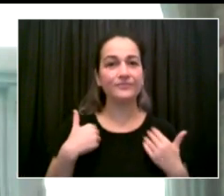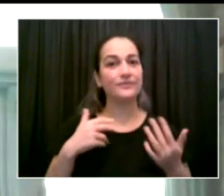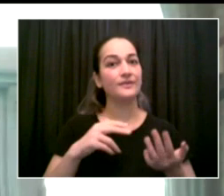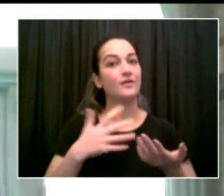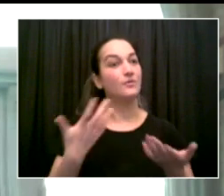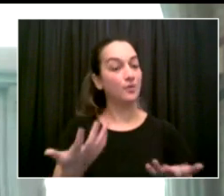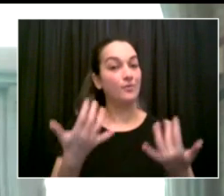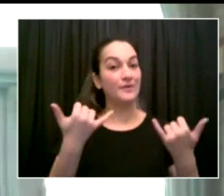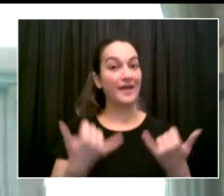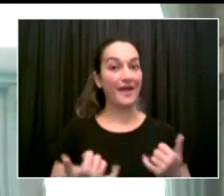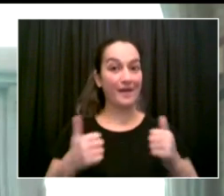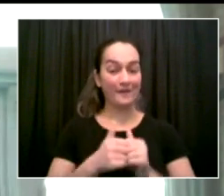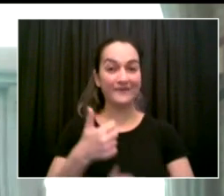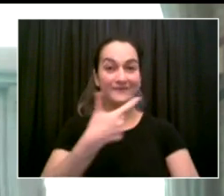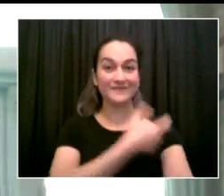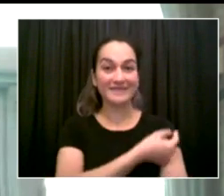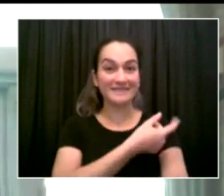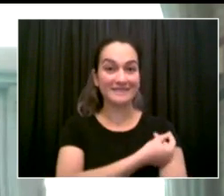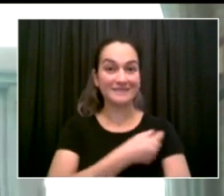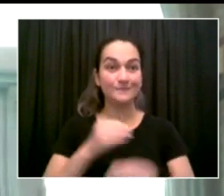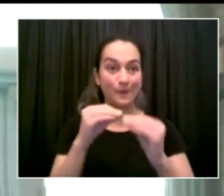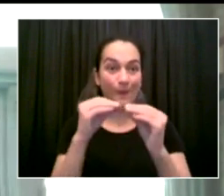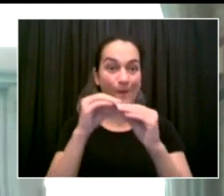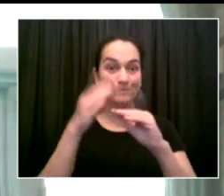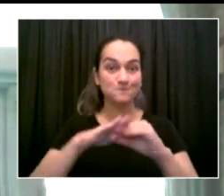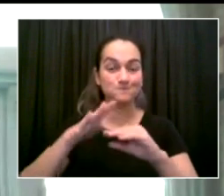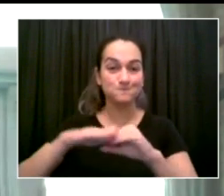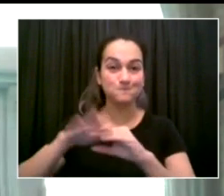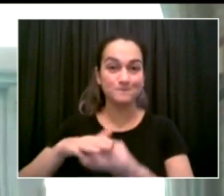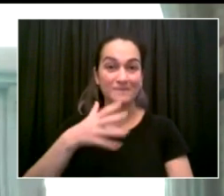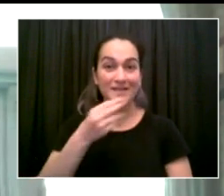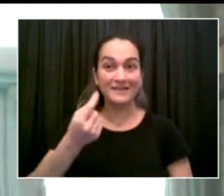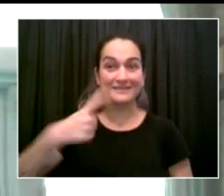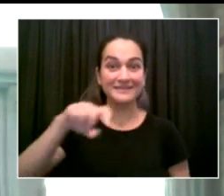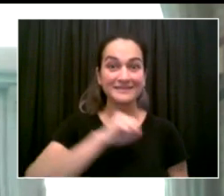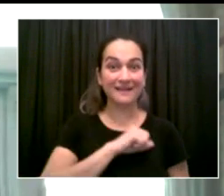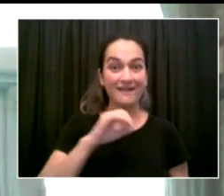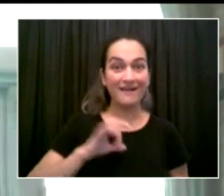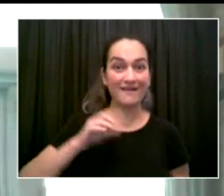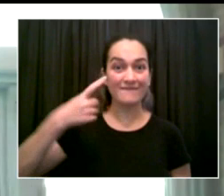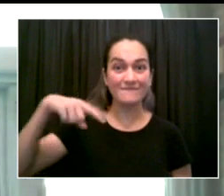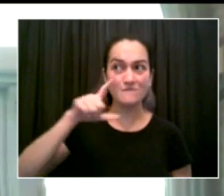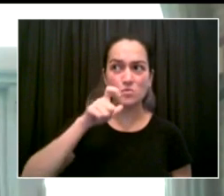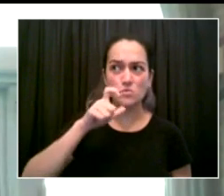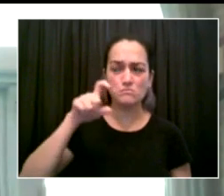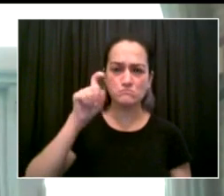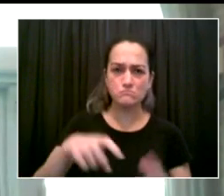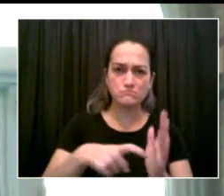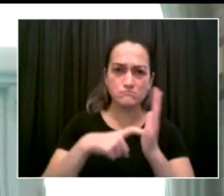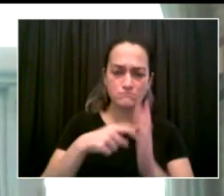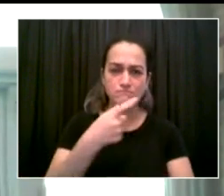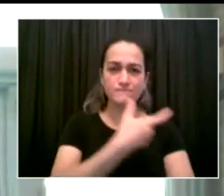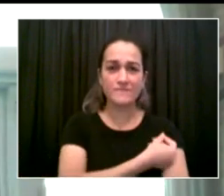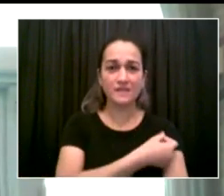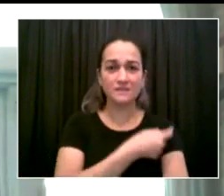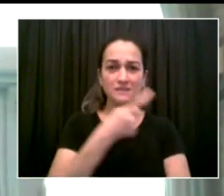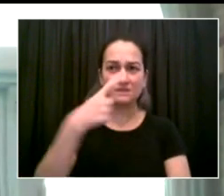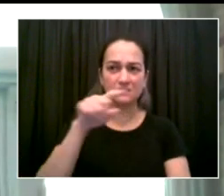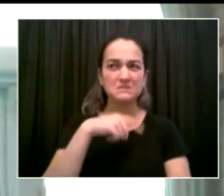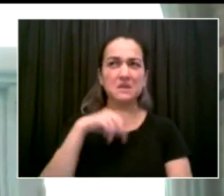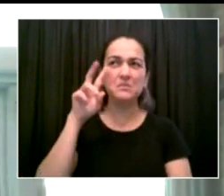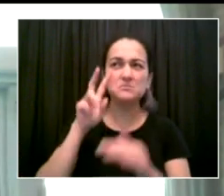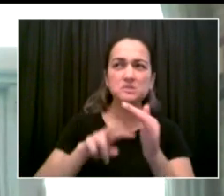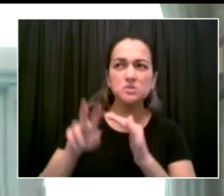measure of an entire workforce that's vaccinated to provide a protective bubble around our students so that we can keep them in school.